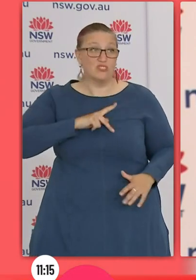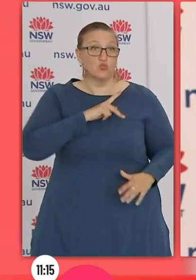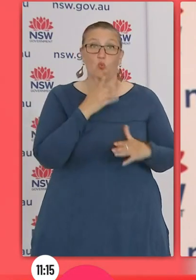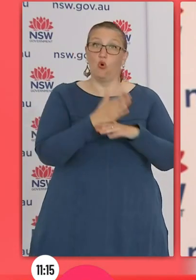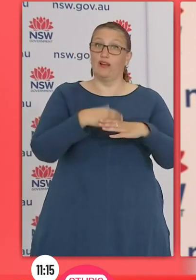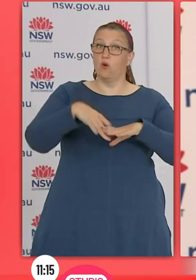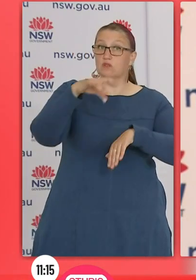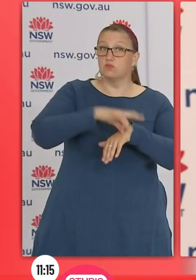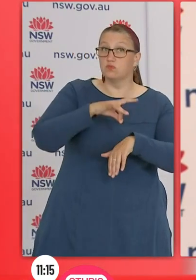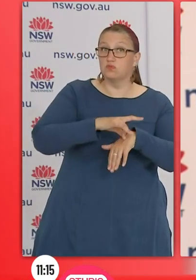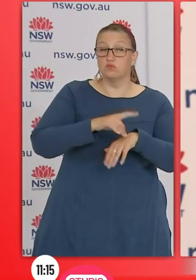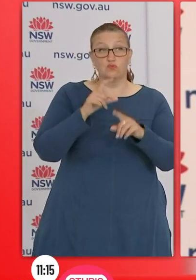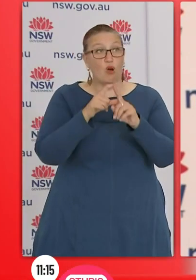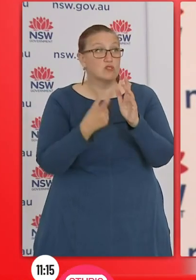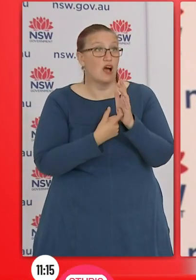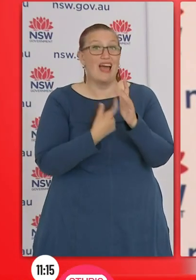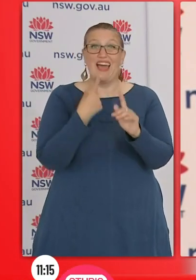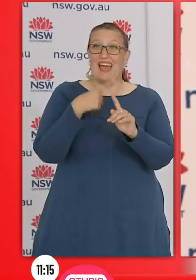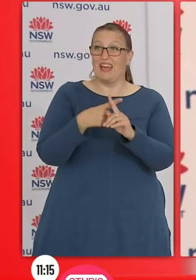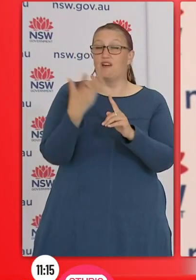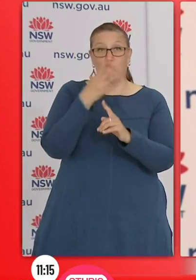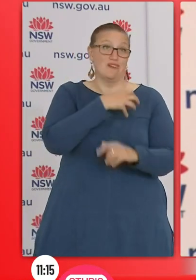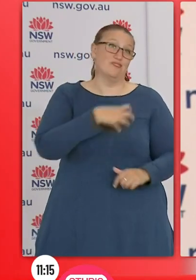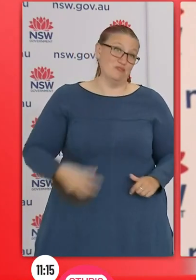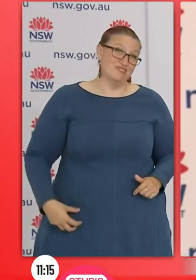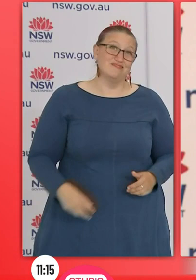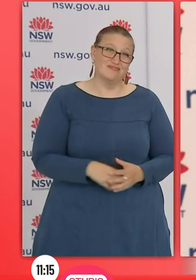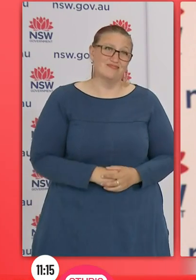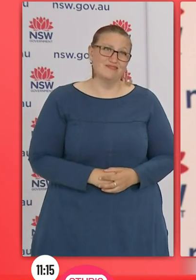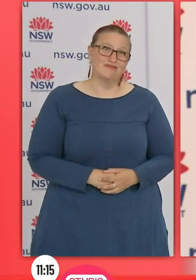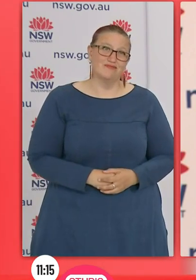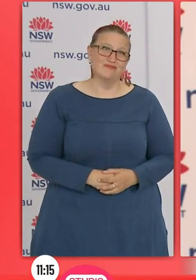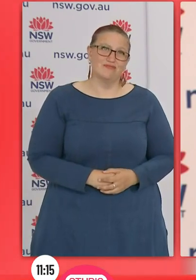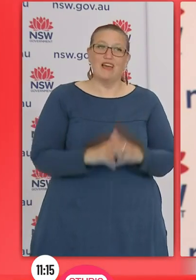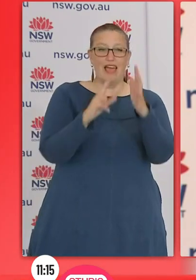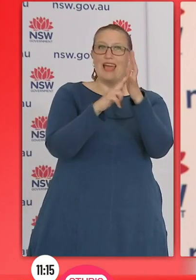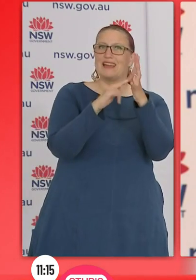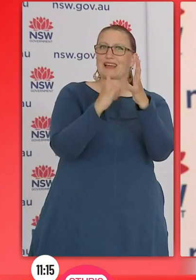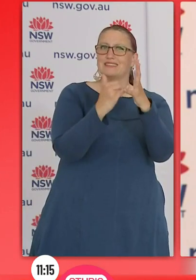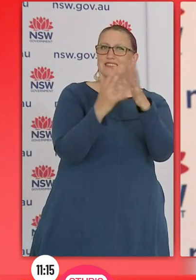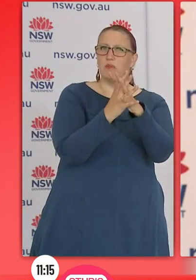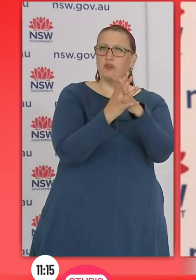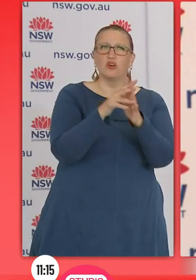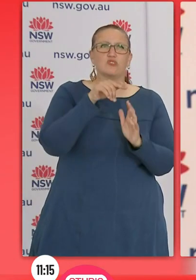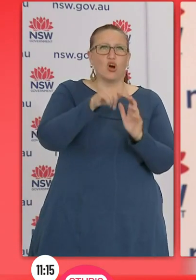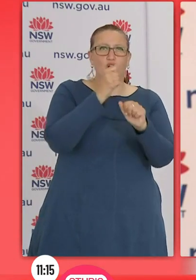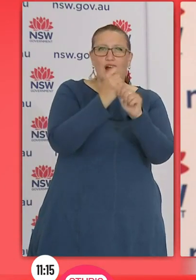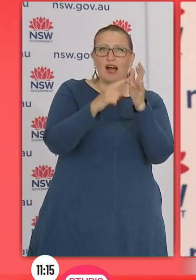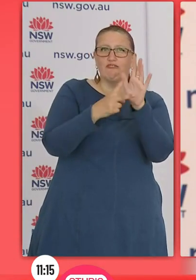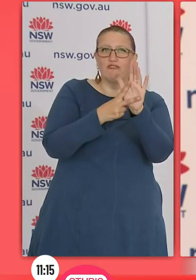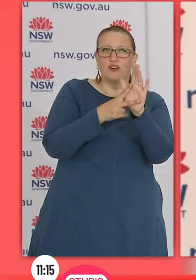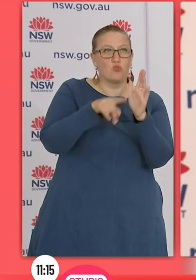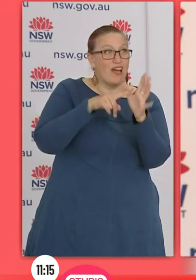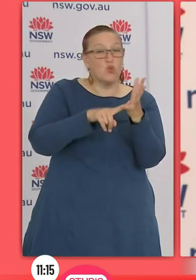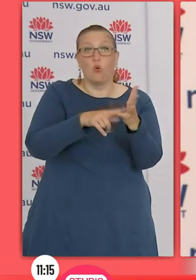from sites you can get including the nsw.gov.au. Talk to your GP.